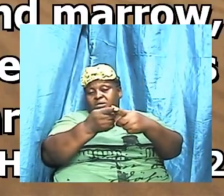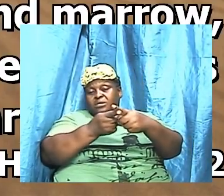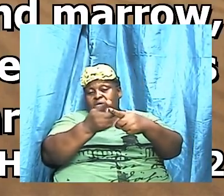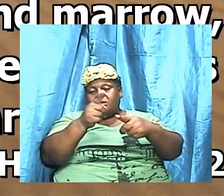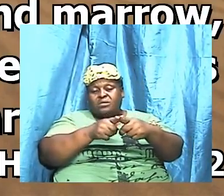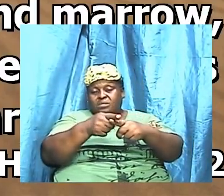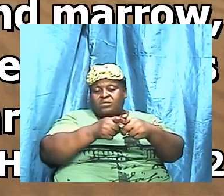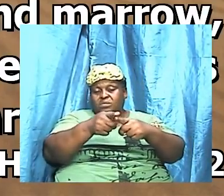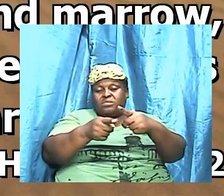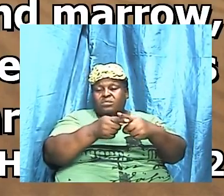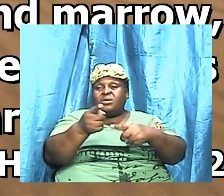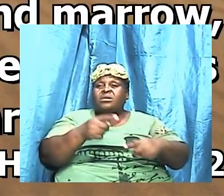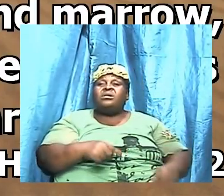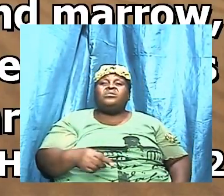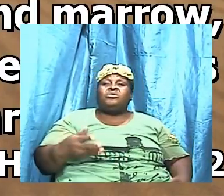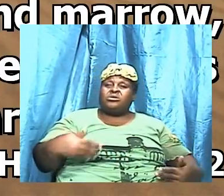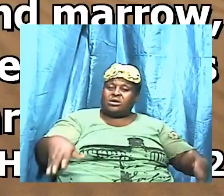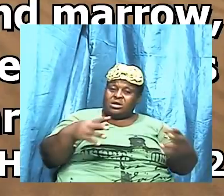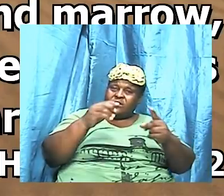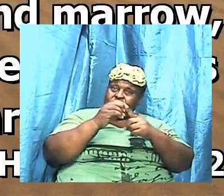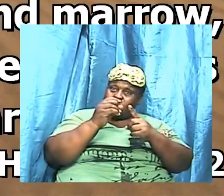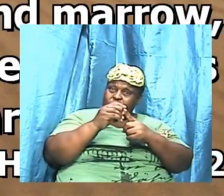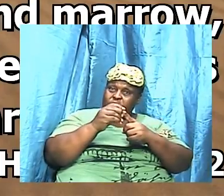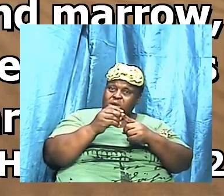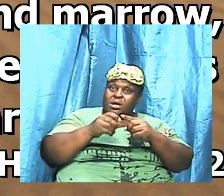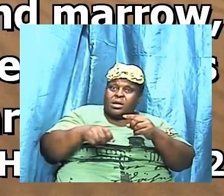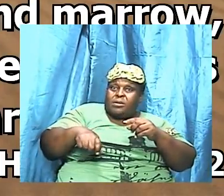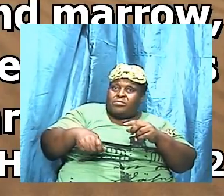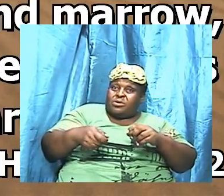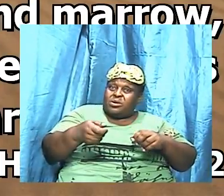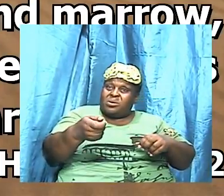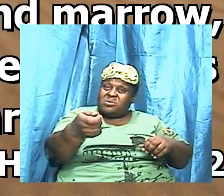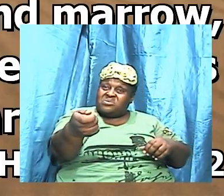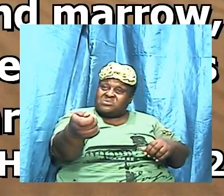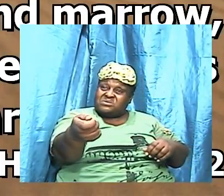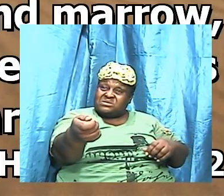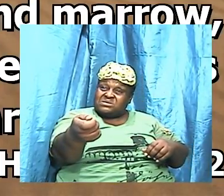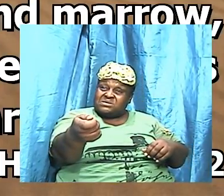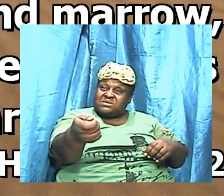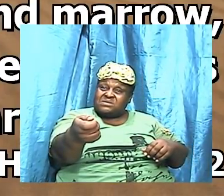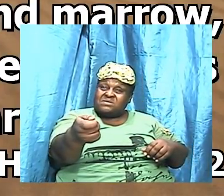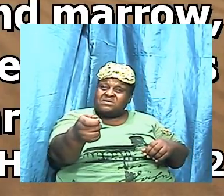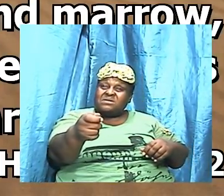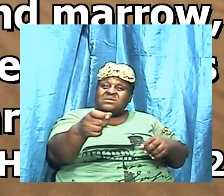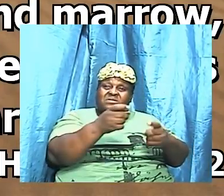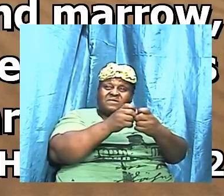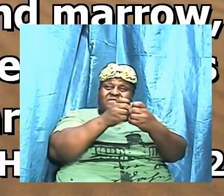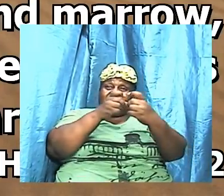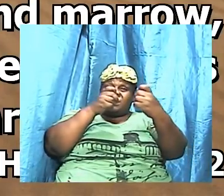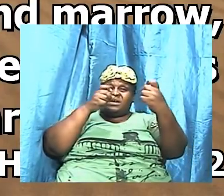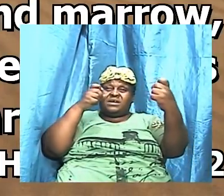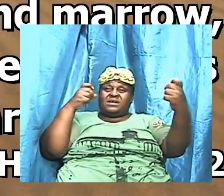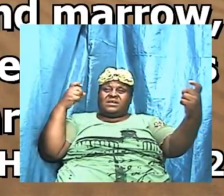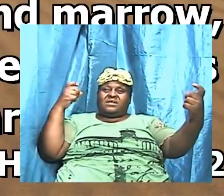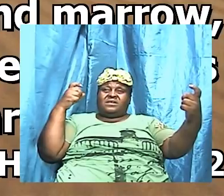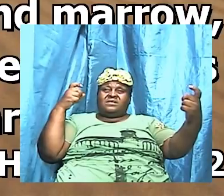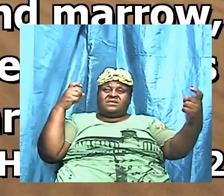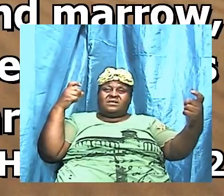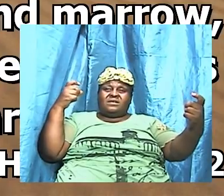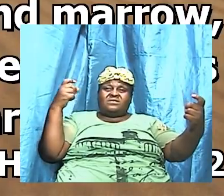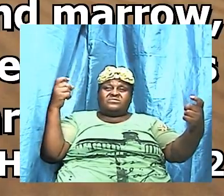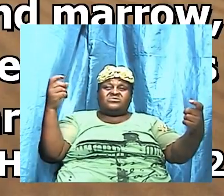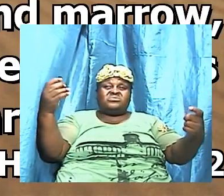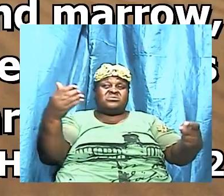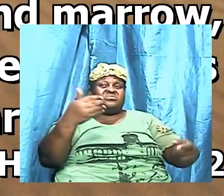applied to the saints, piercing even to the dividing asunder of soul and